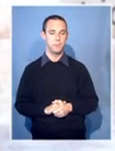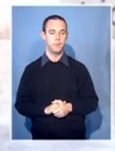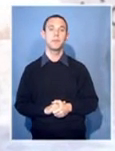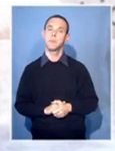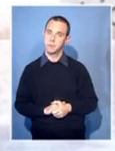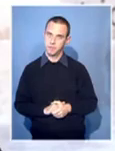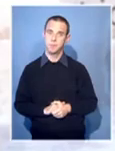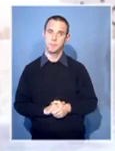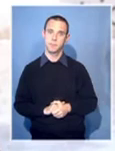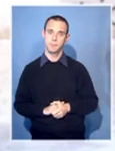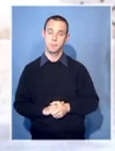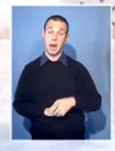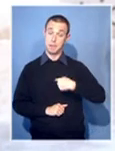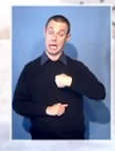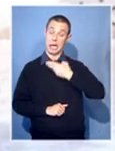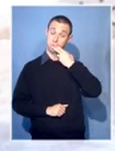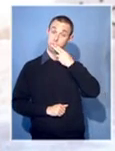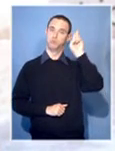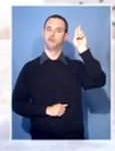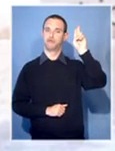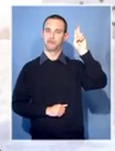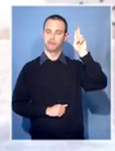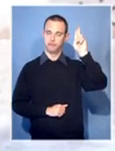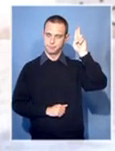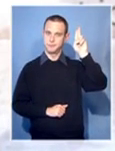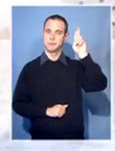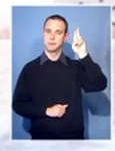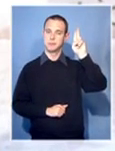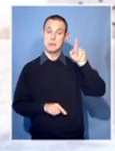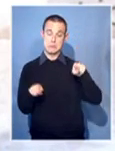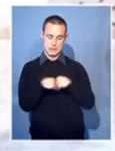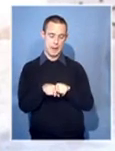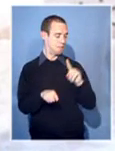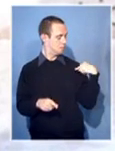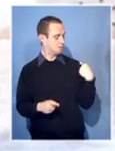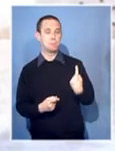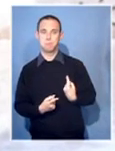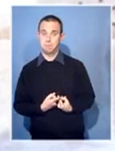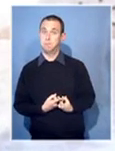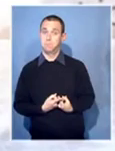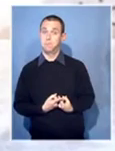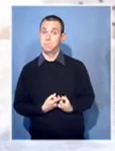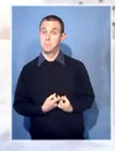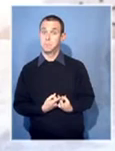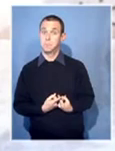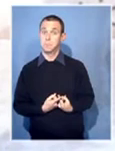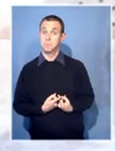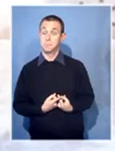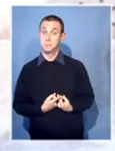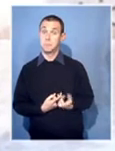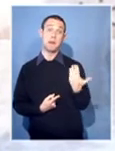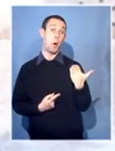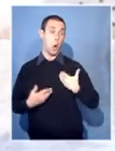I pledge, and I have done so also through my taking of oath,